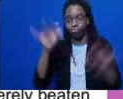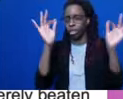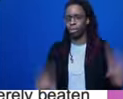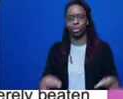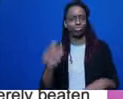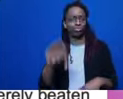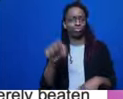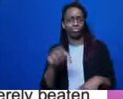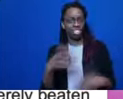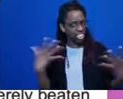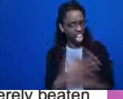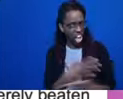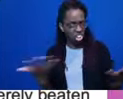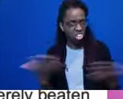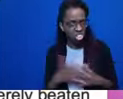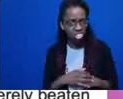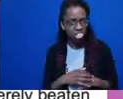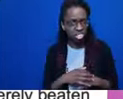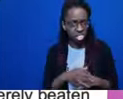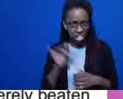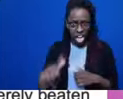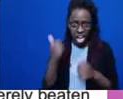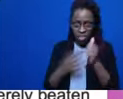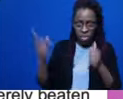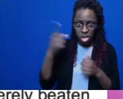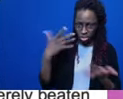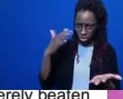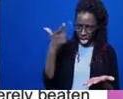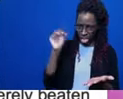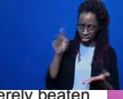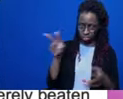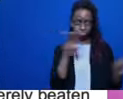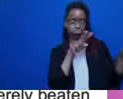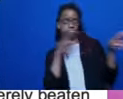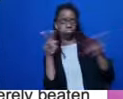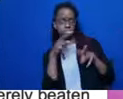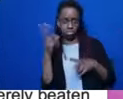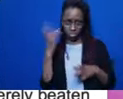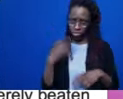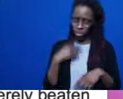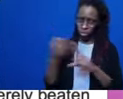family. You know, you're not sure if you're going to be safe. So maybe you don't intervene. Right?